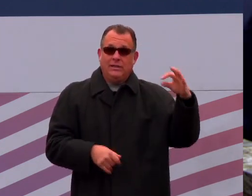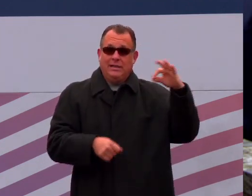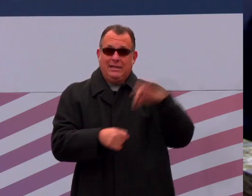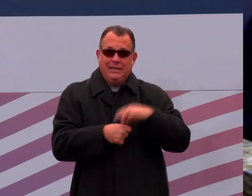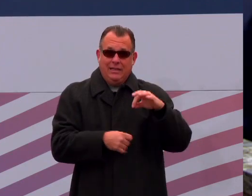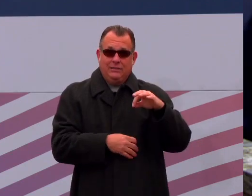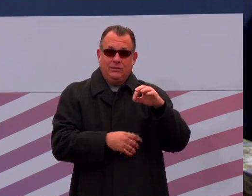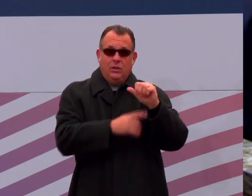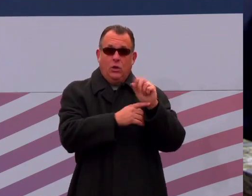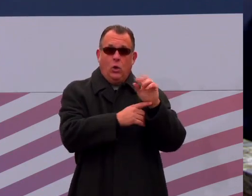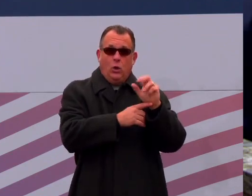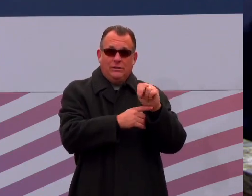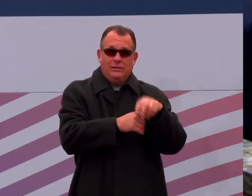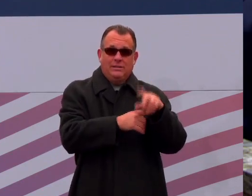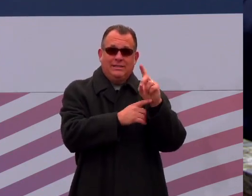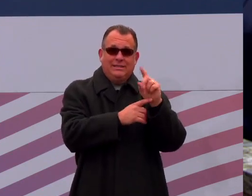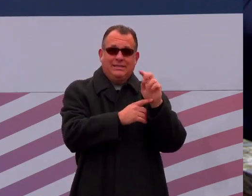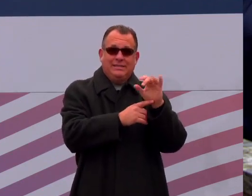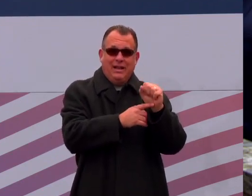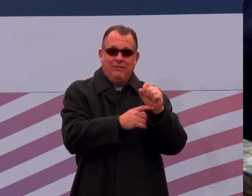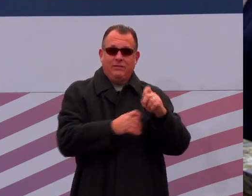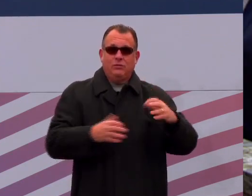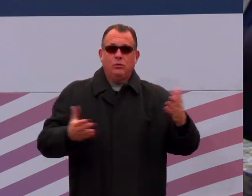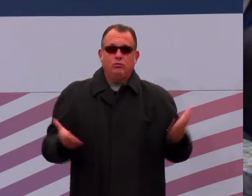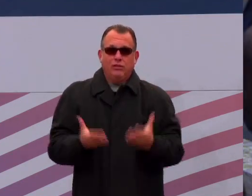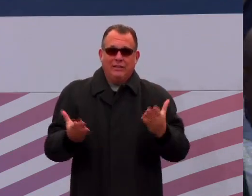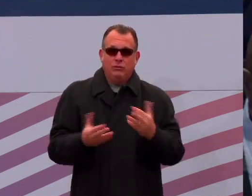and ready to receive the oath of office.